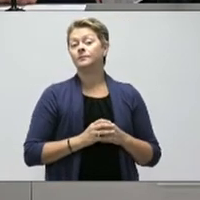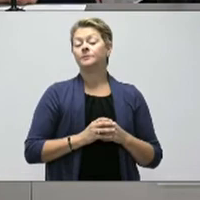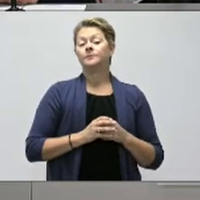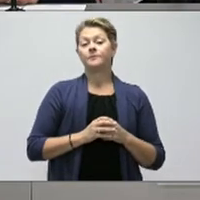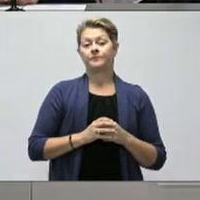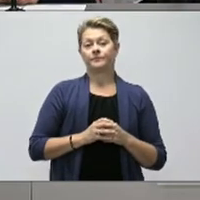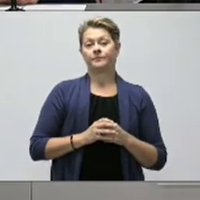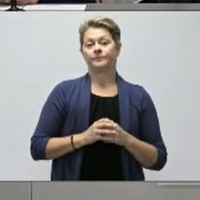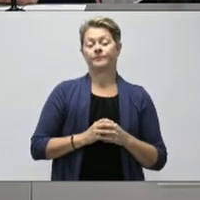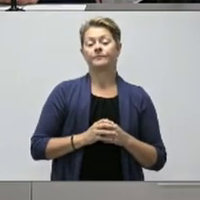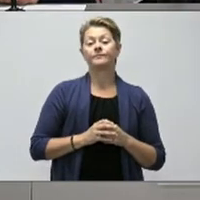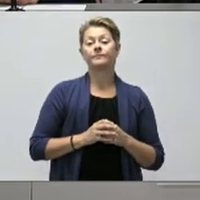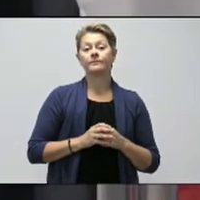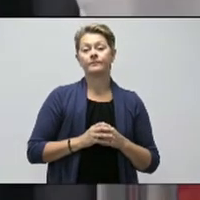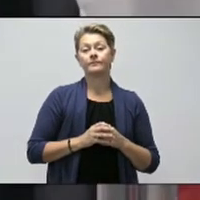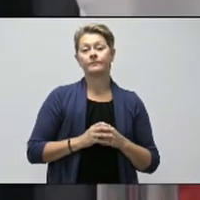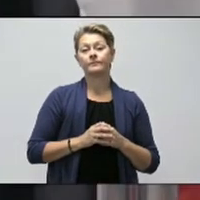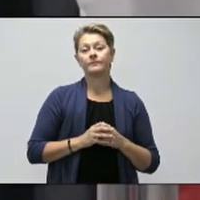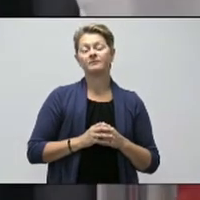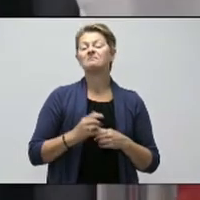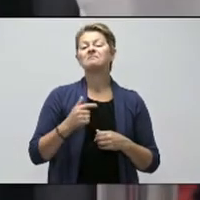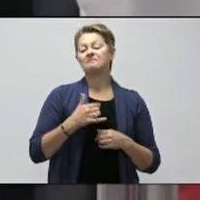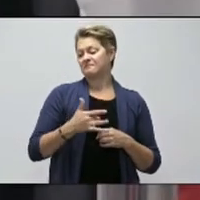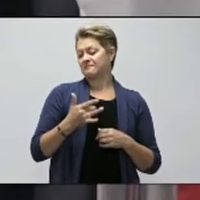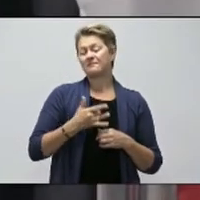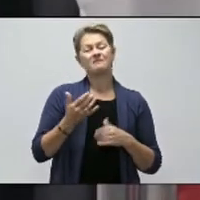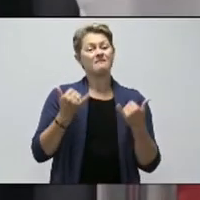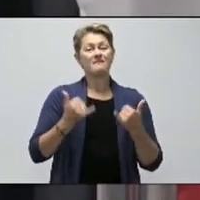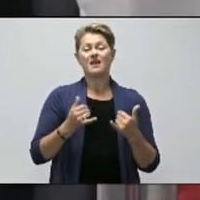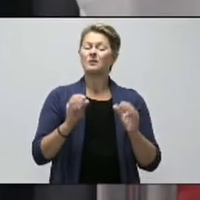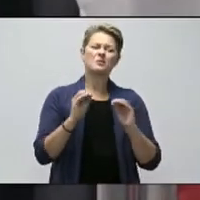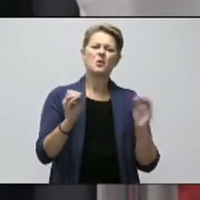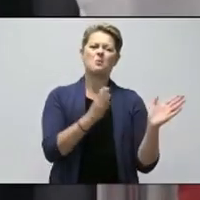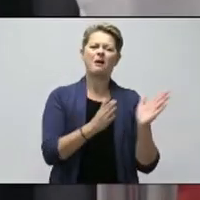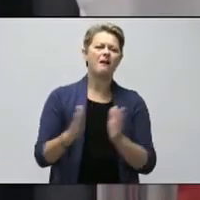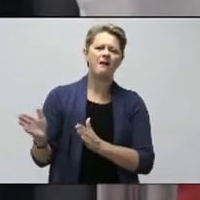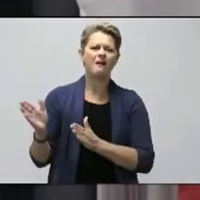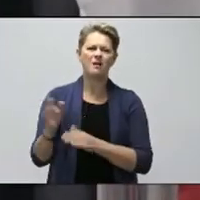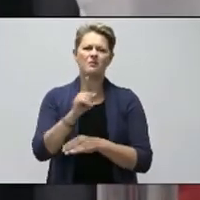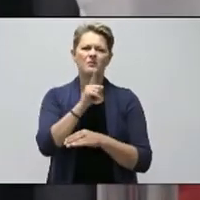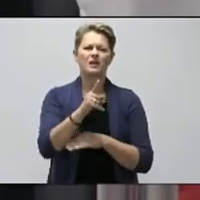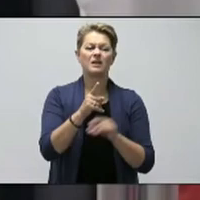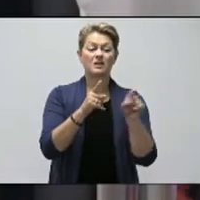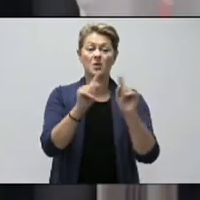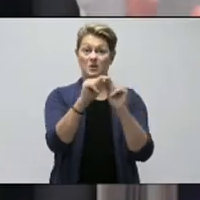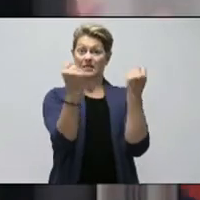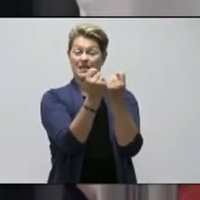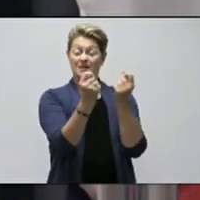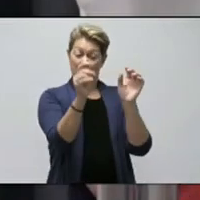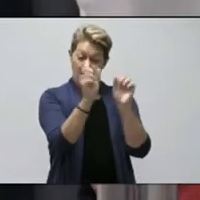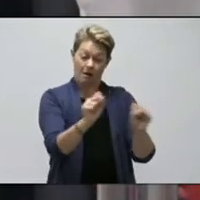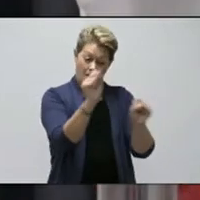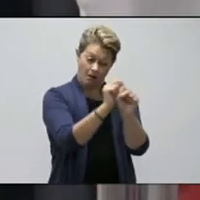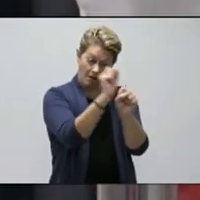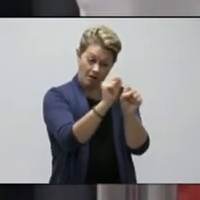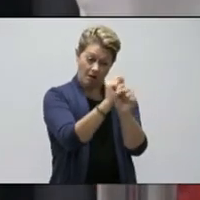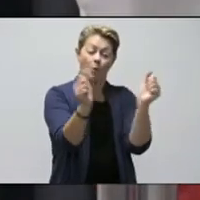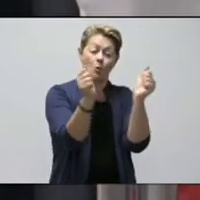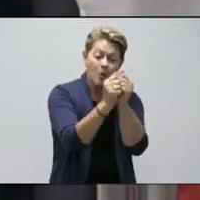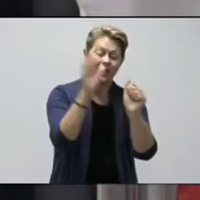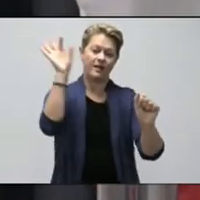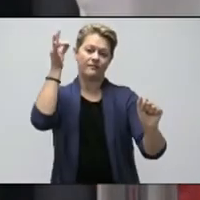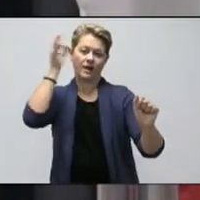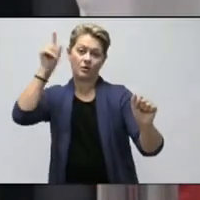My understanding is right now there's no plan to incur any cost. The internal teams will be working on that with the federal government.